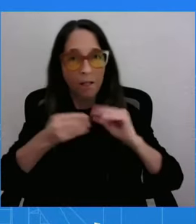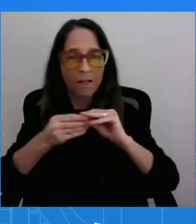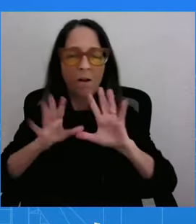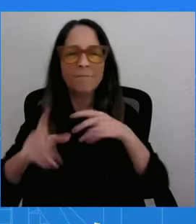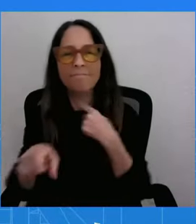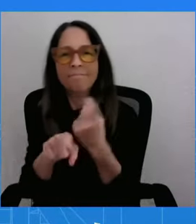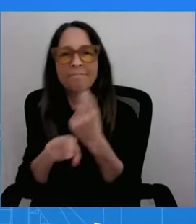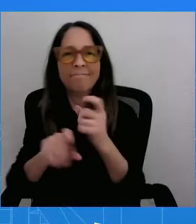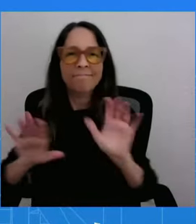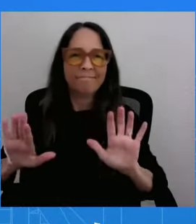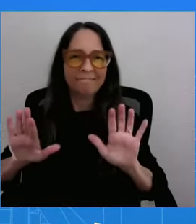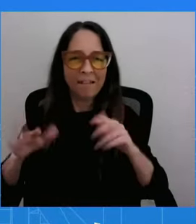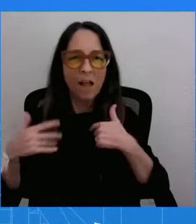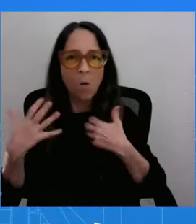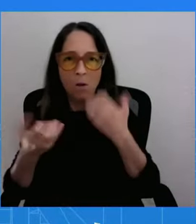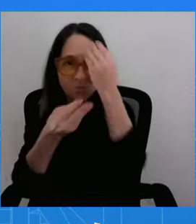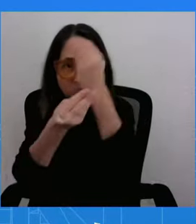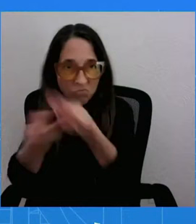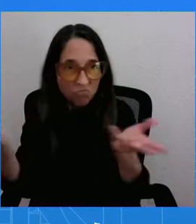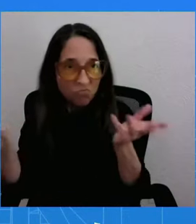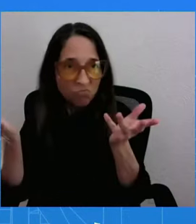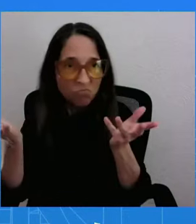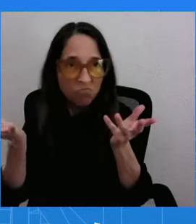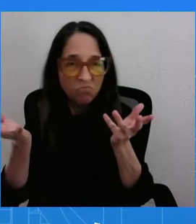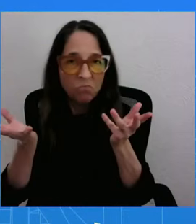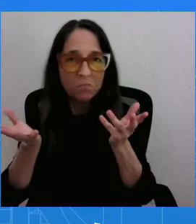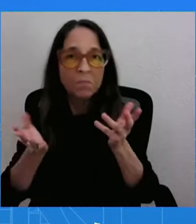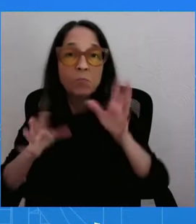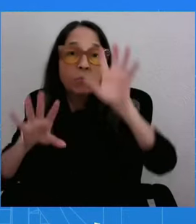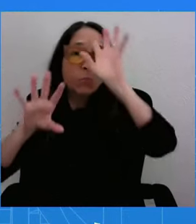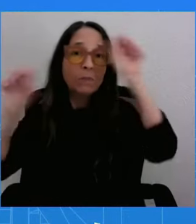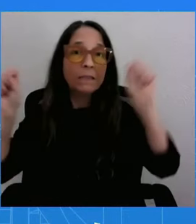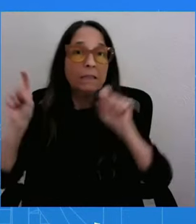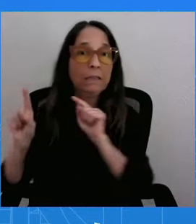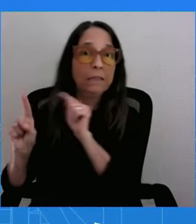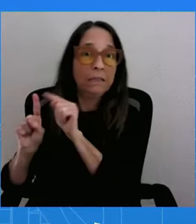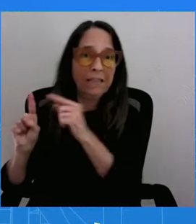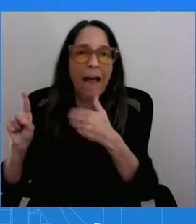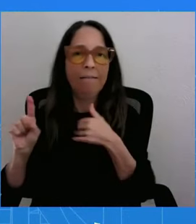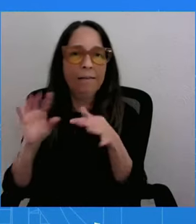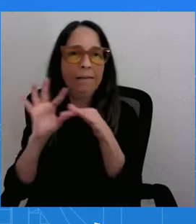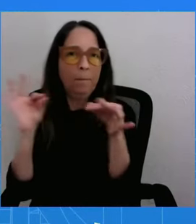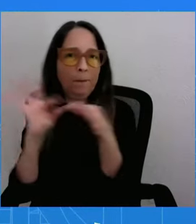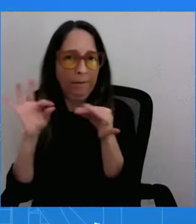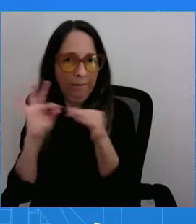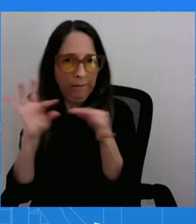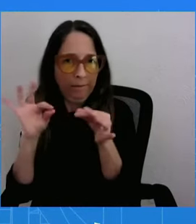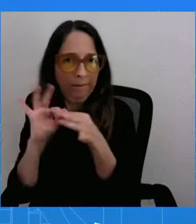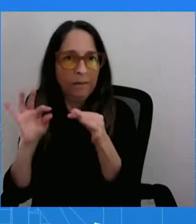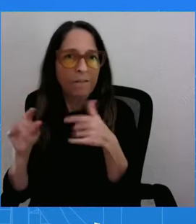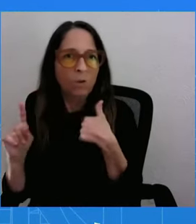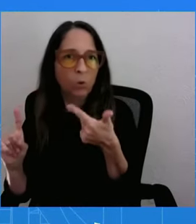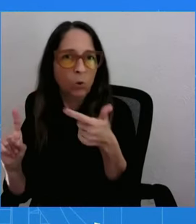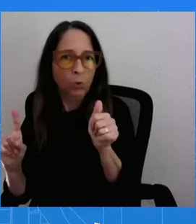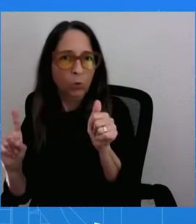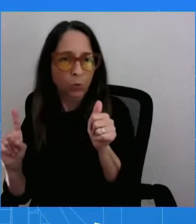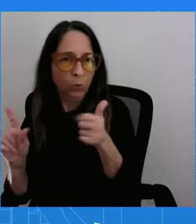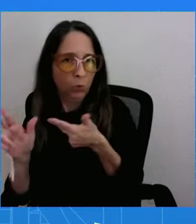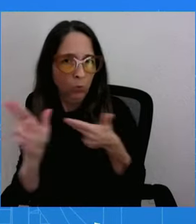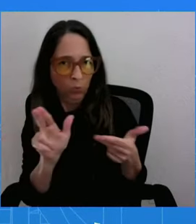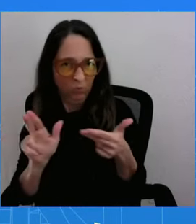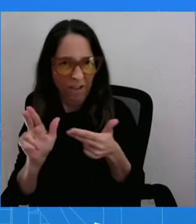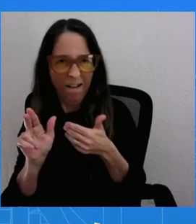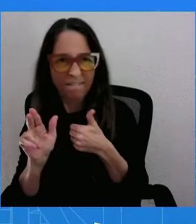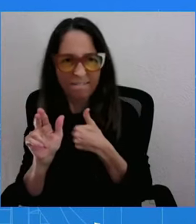statement from the president on the shooting in Georgia. So hopefully you all have that in your inbox, the awful high school shooting.